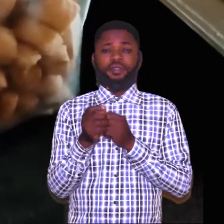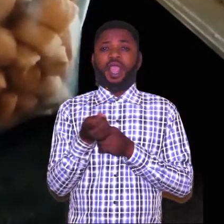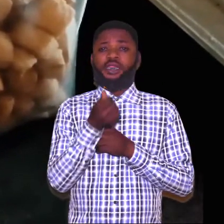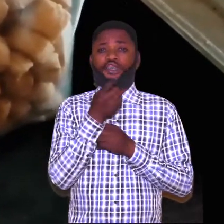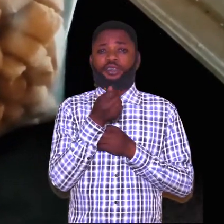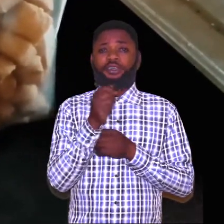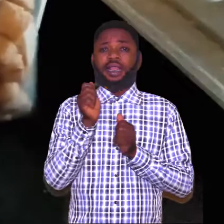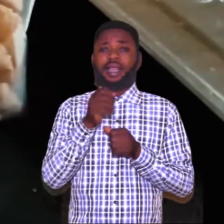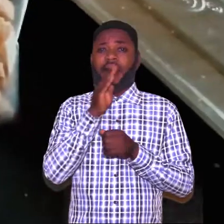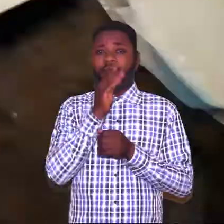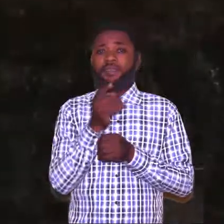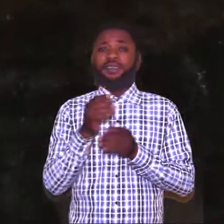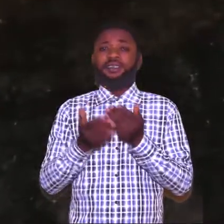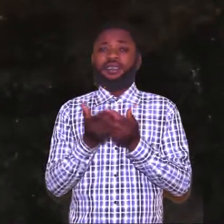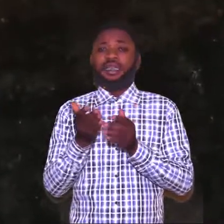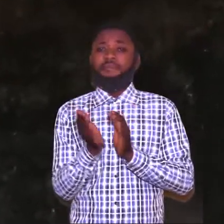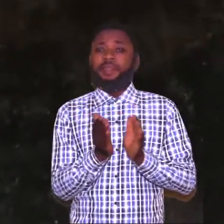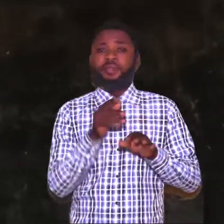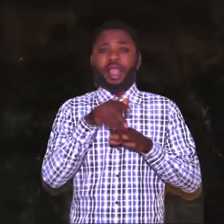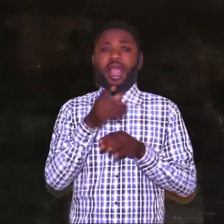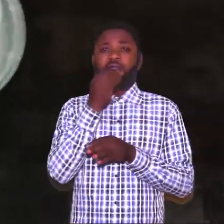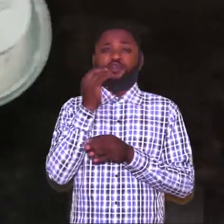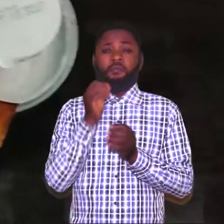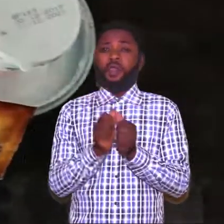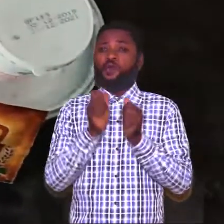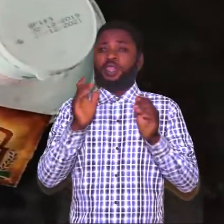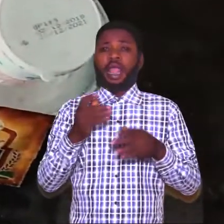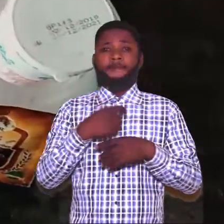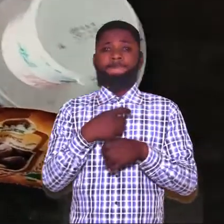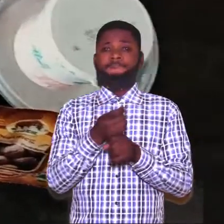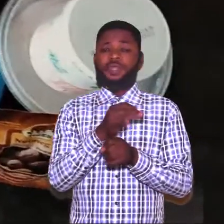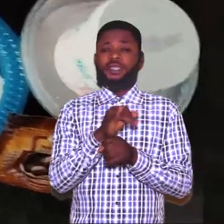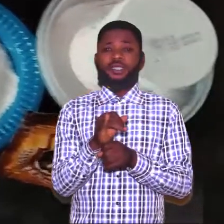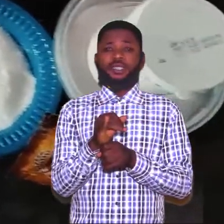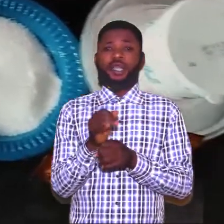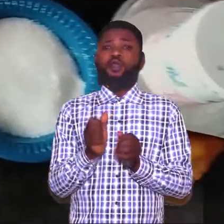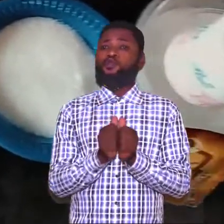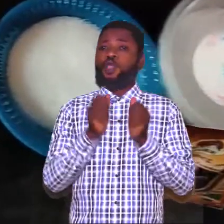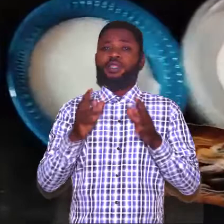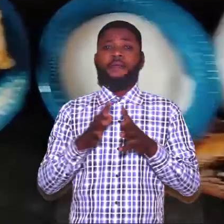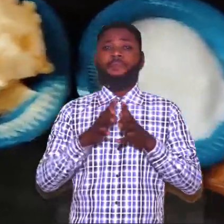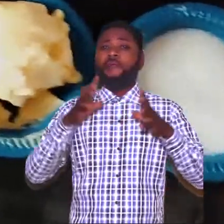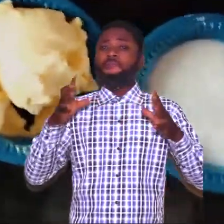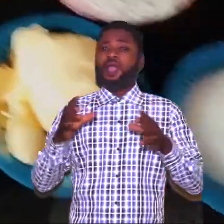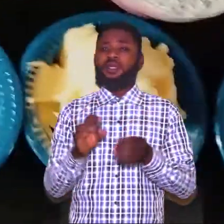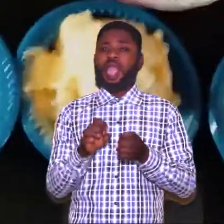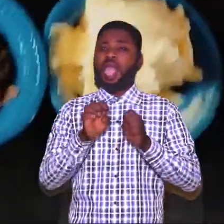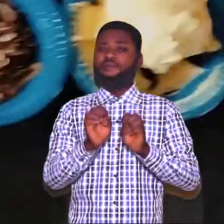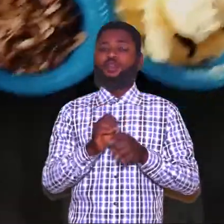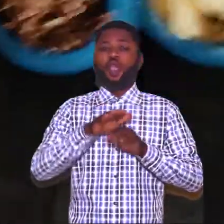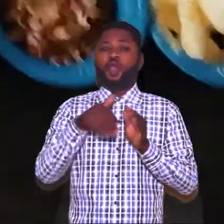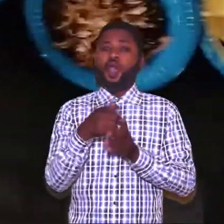Chin Chin can be easily prepared at home without making, without much effort.